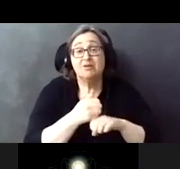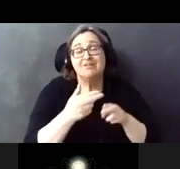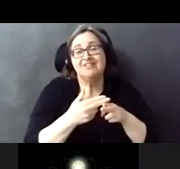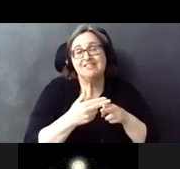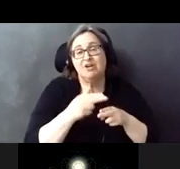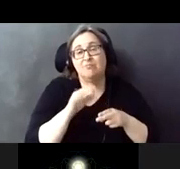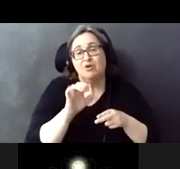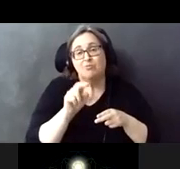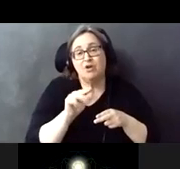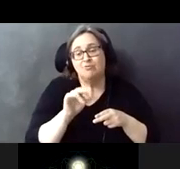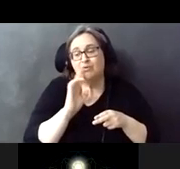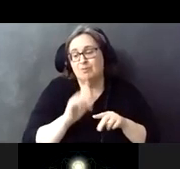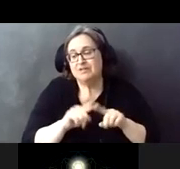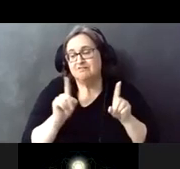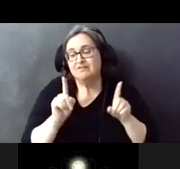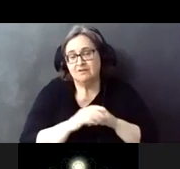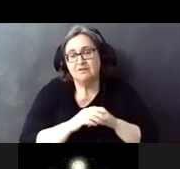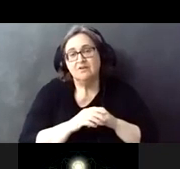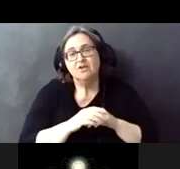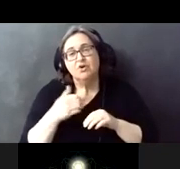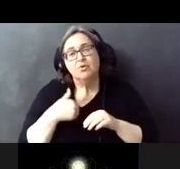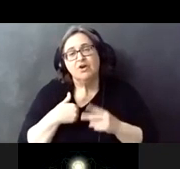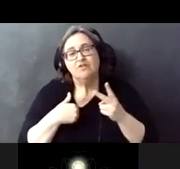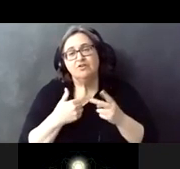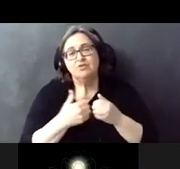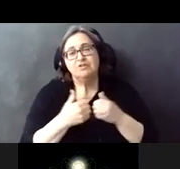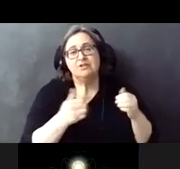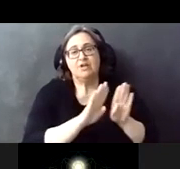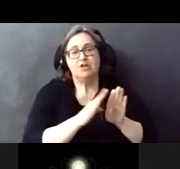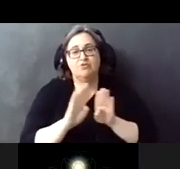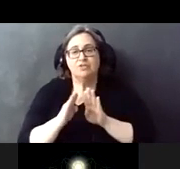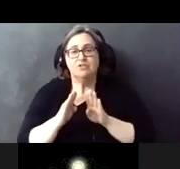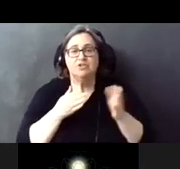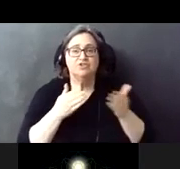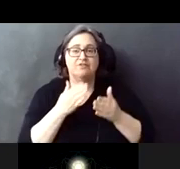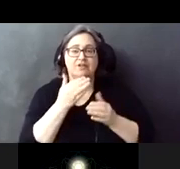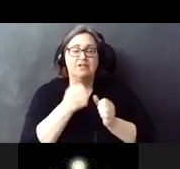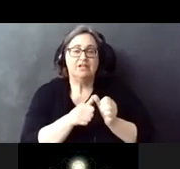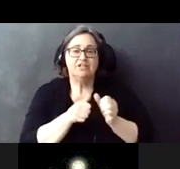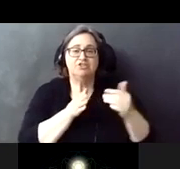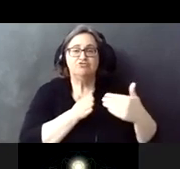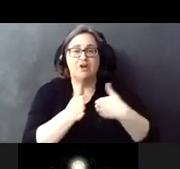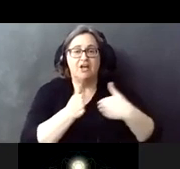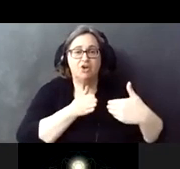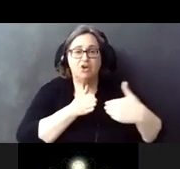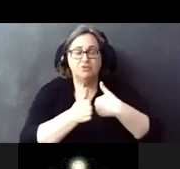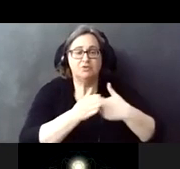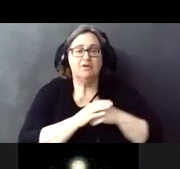station will be a little bit different it'll have two separate entrances to serve each direction of travel